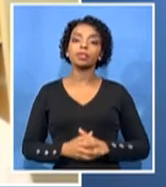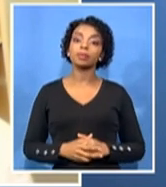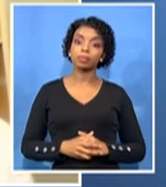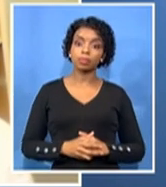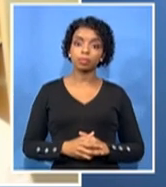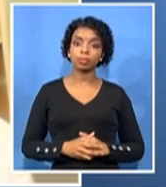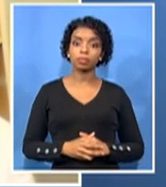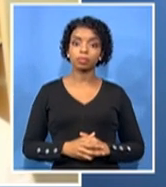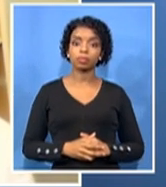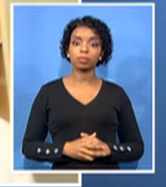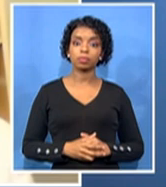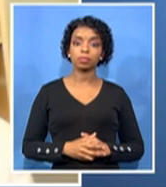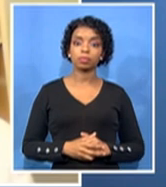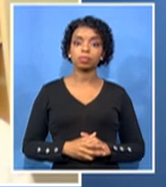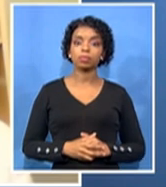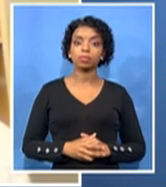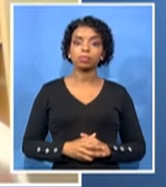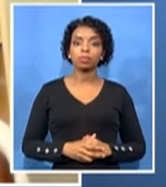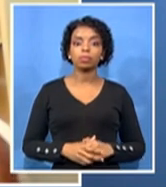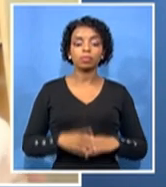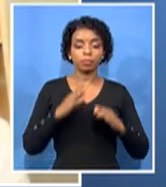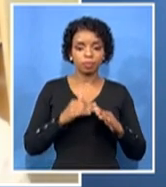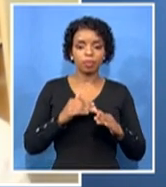alcohol ban was